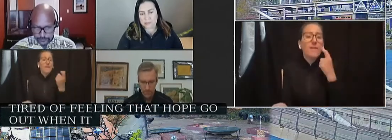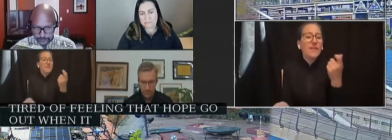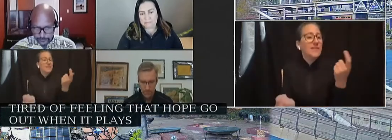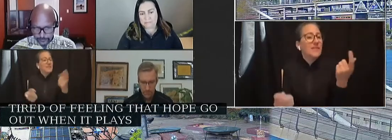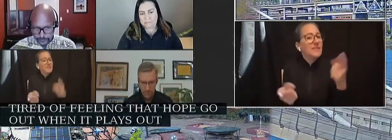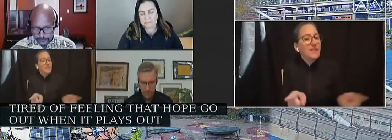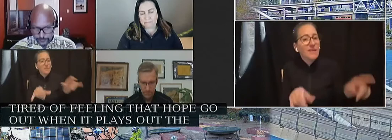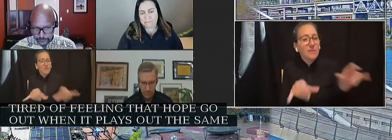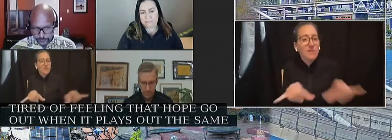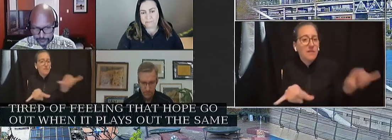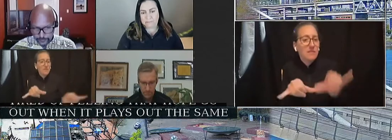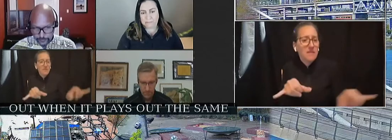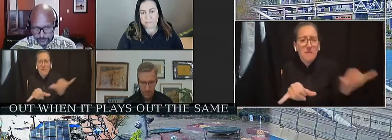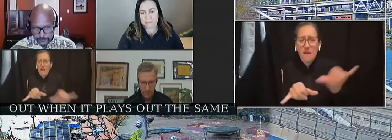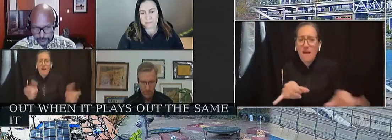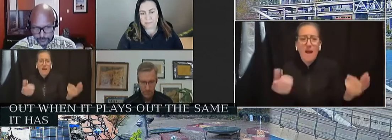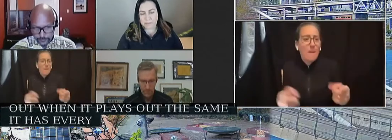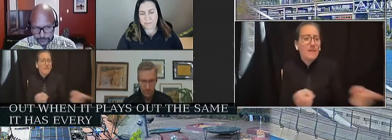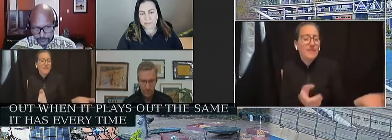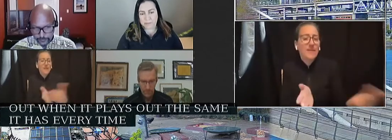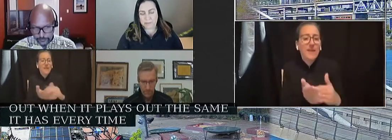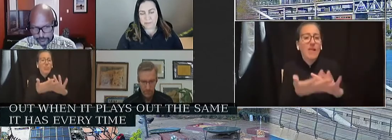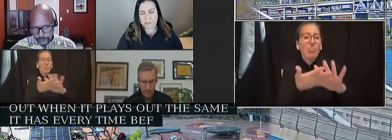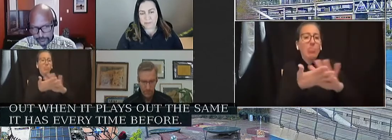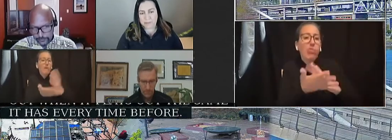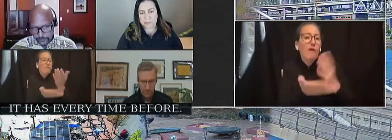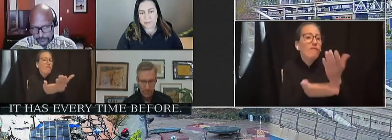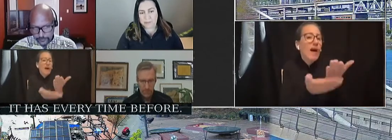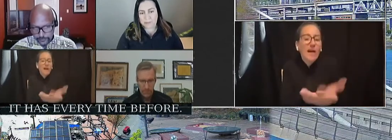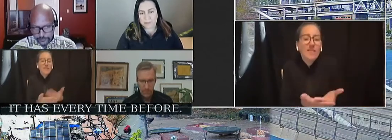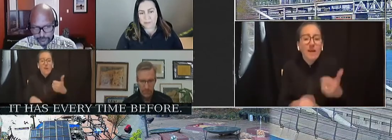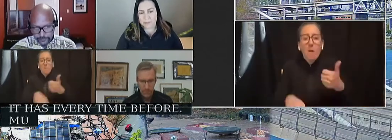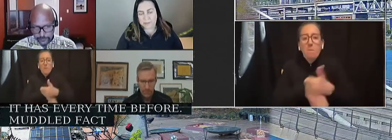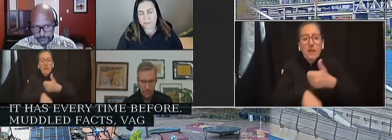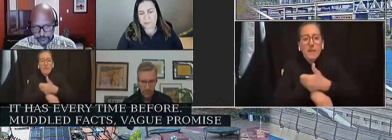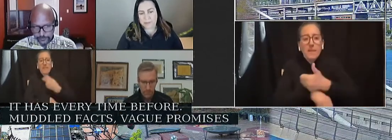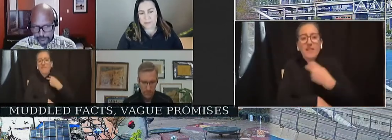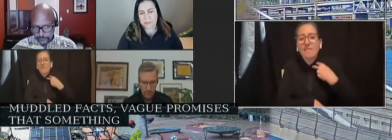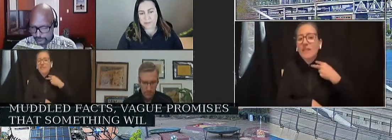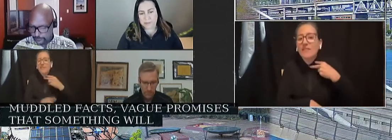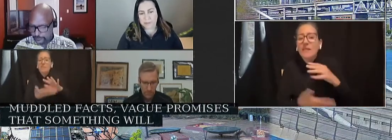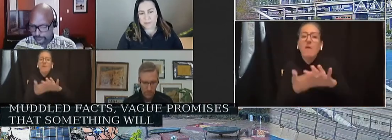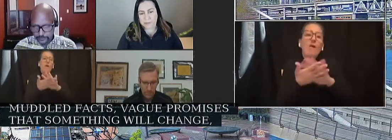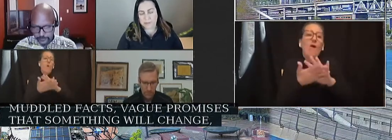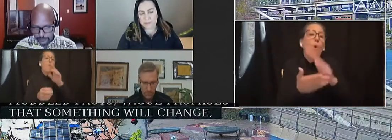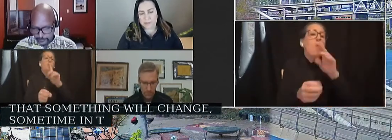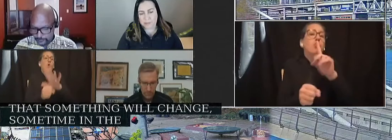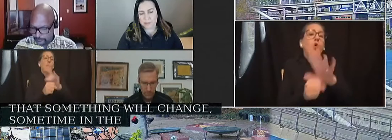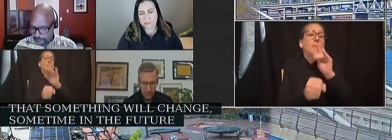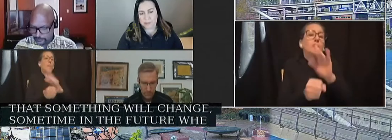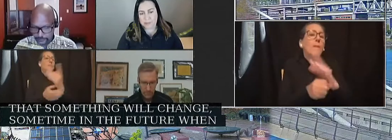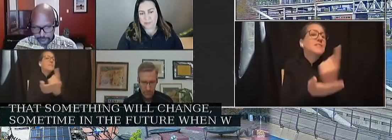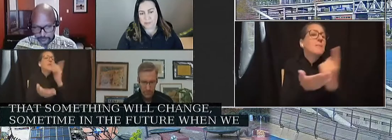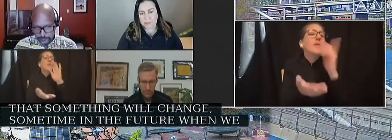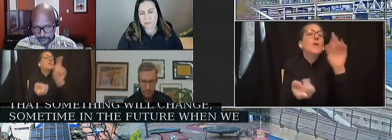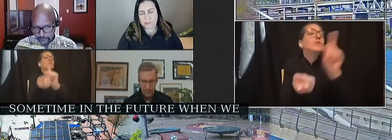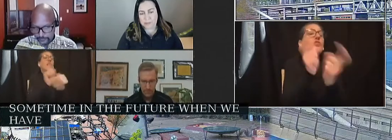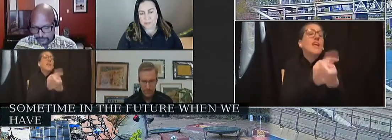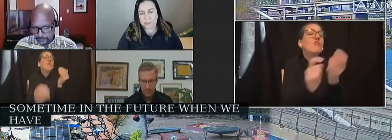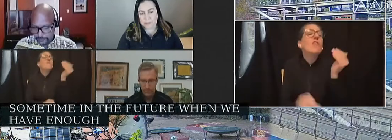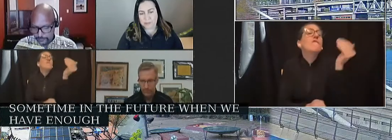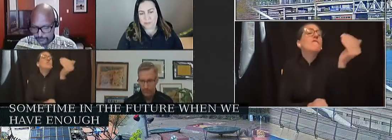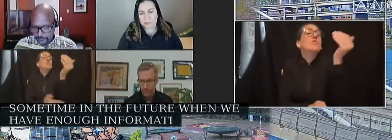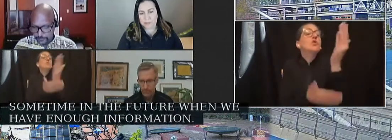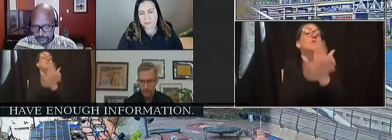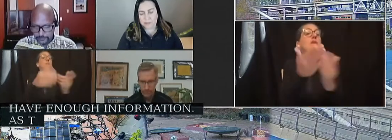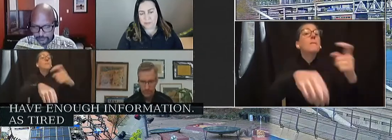before, muddled facts, victim blaming, vague promises that something will change sometime in the future when we have enough information. And as tired as